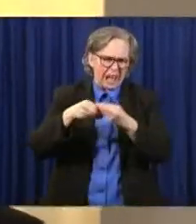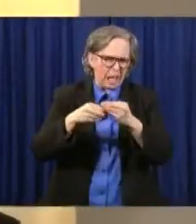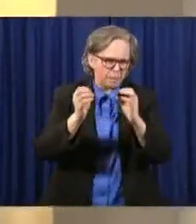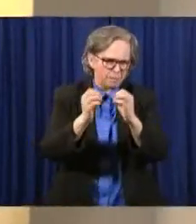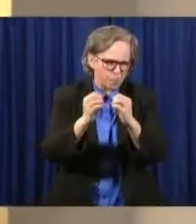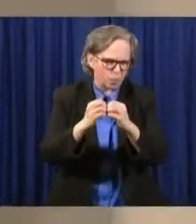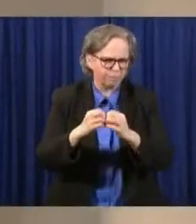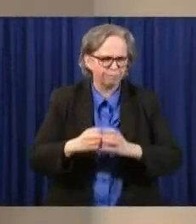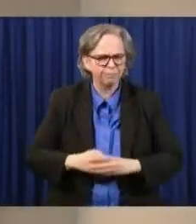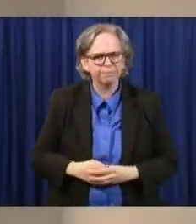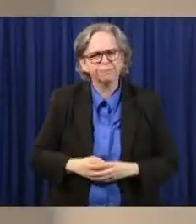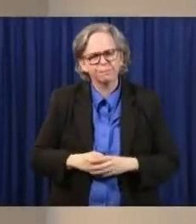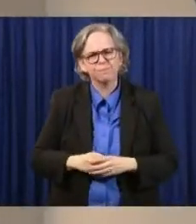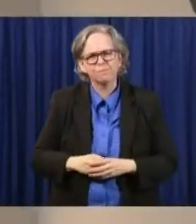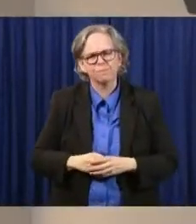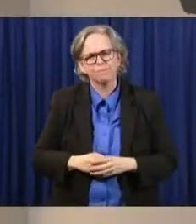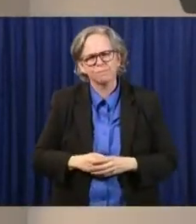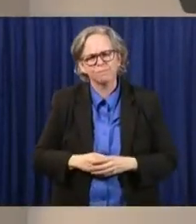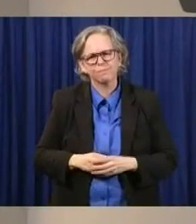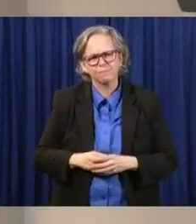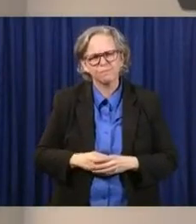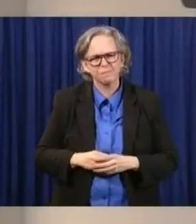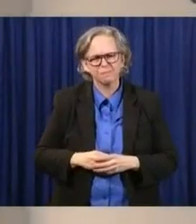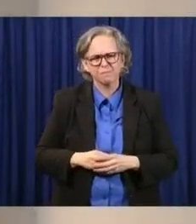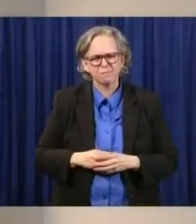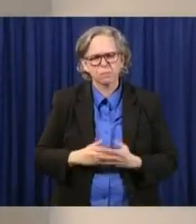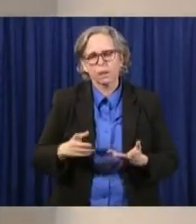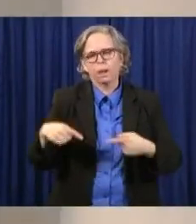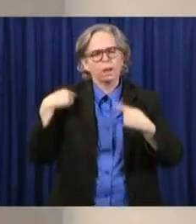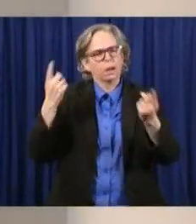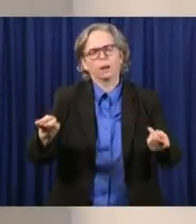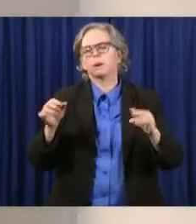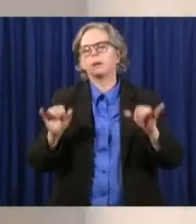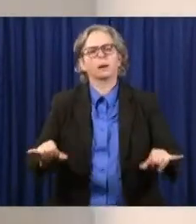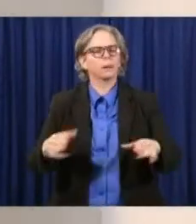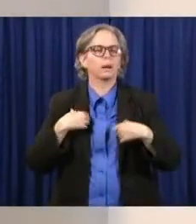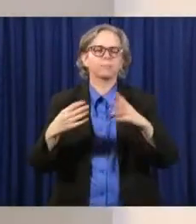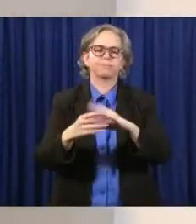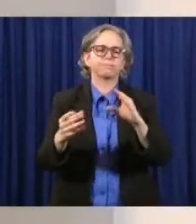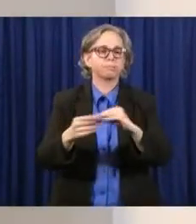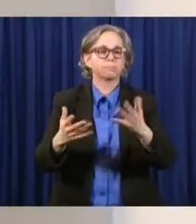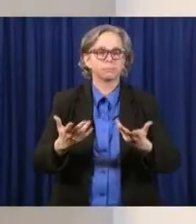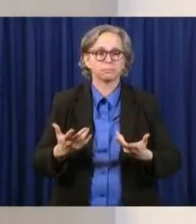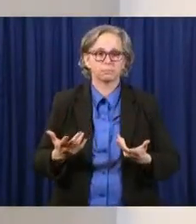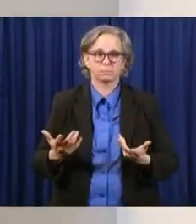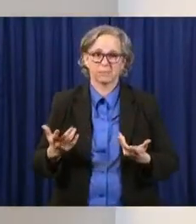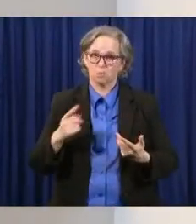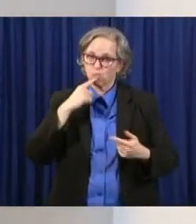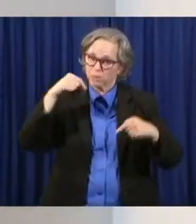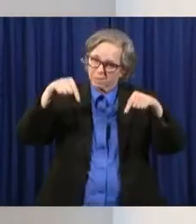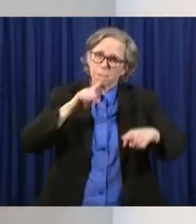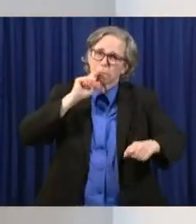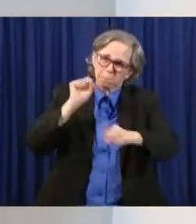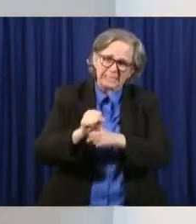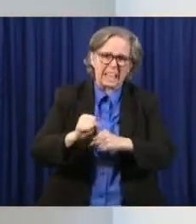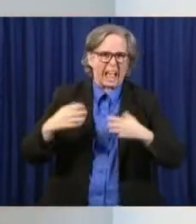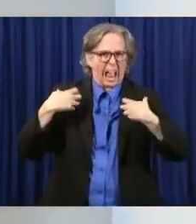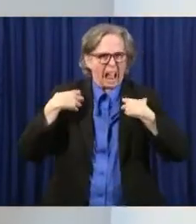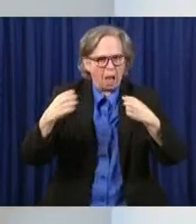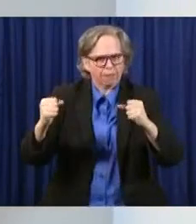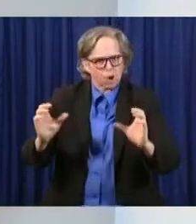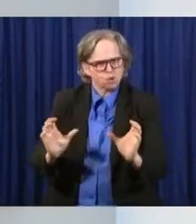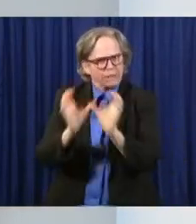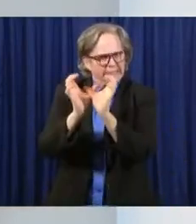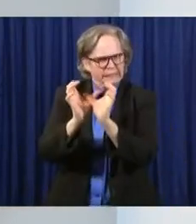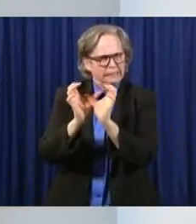And I've talked about this for a while. It's a health crisis, a health crisis that, in response,